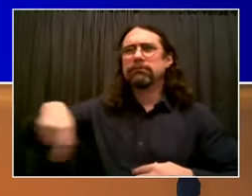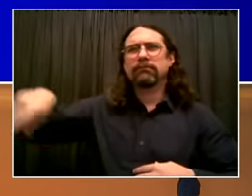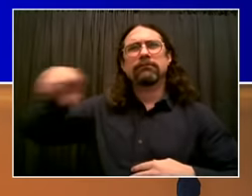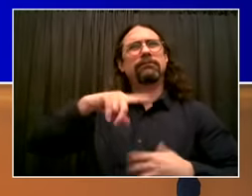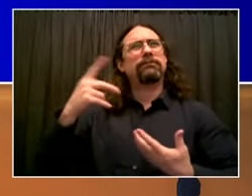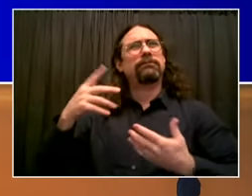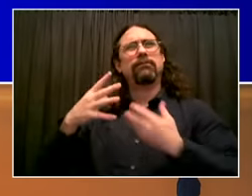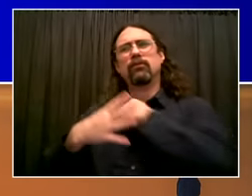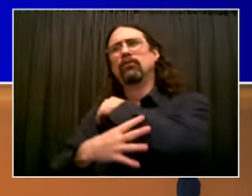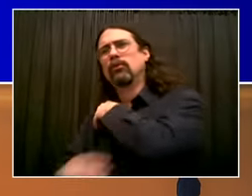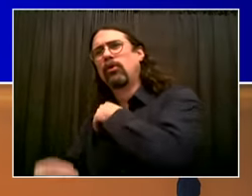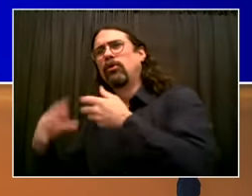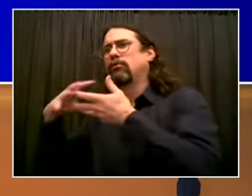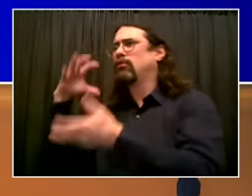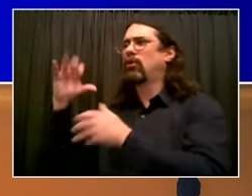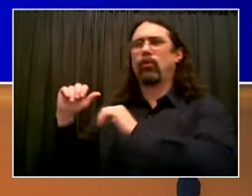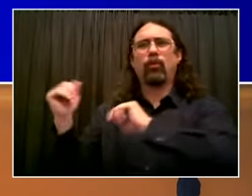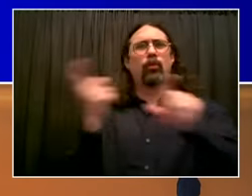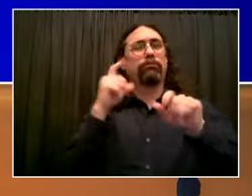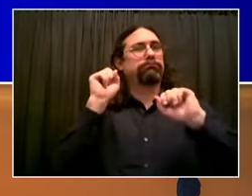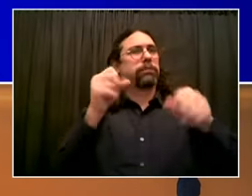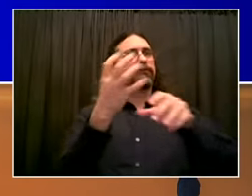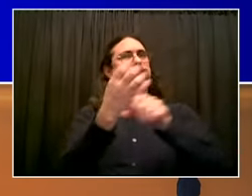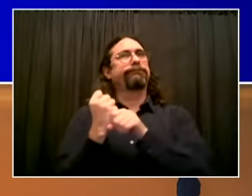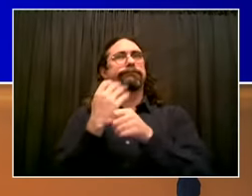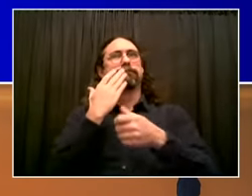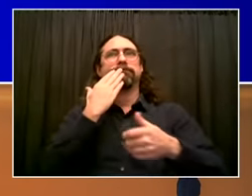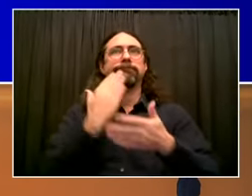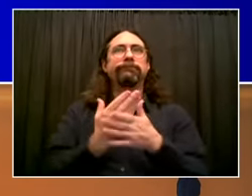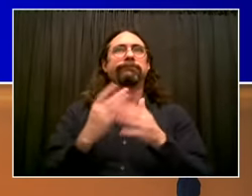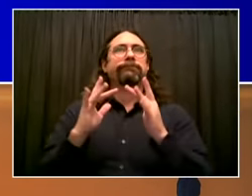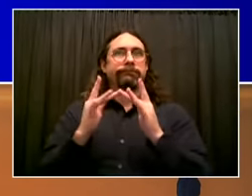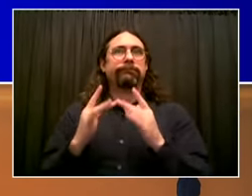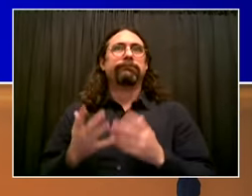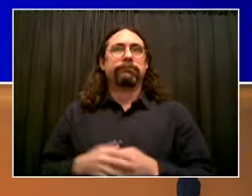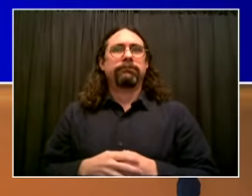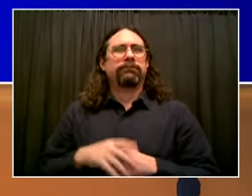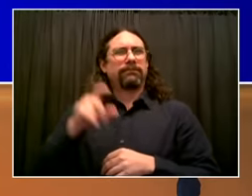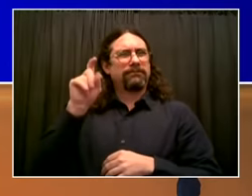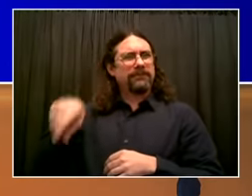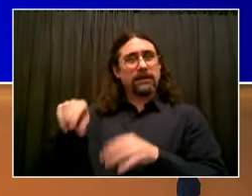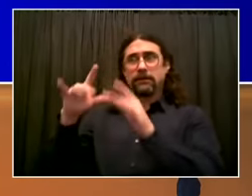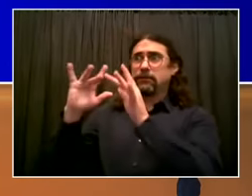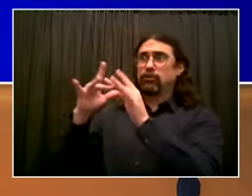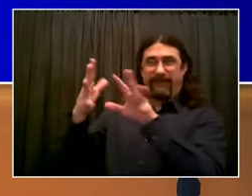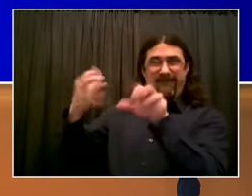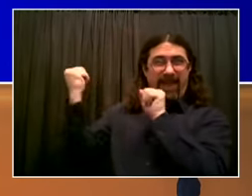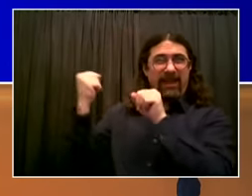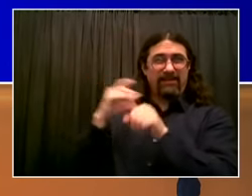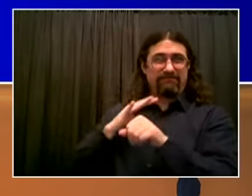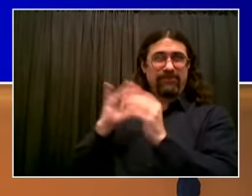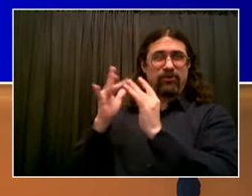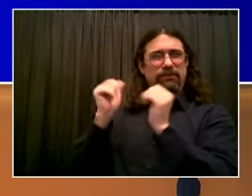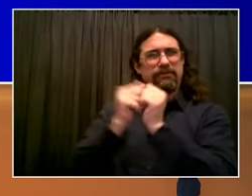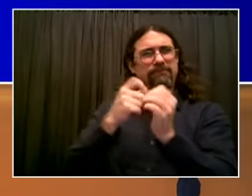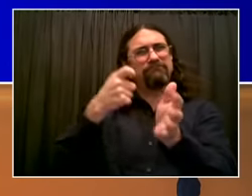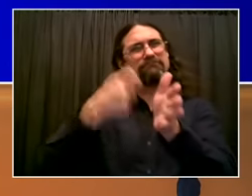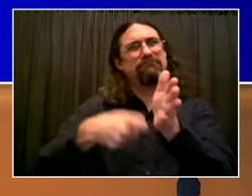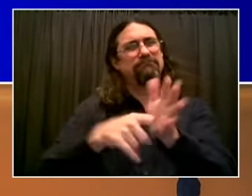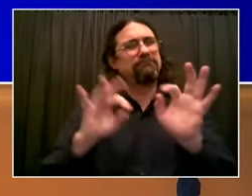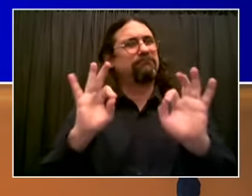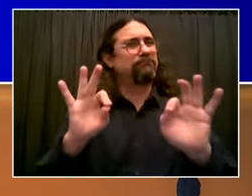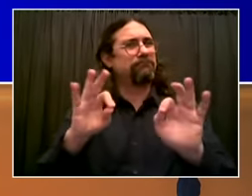broadband. This is crucial. That's what's going to make the difference in people's lives. That's what's going to make the difference in their economic